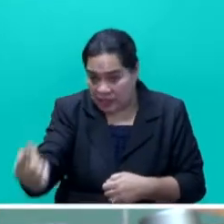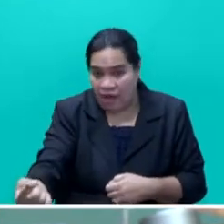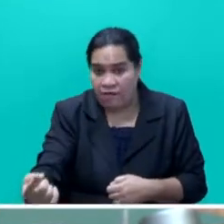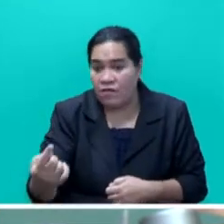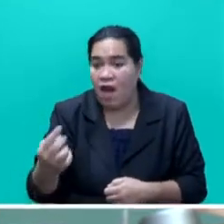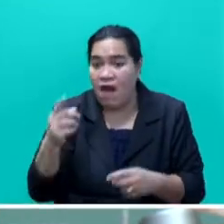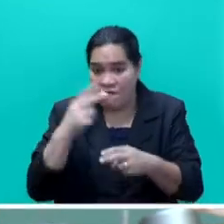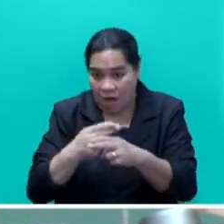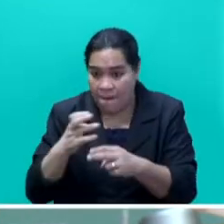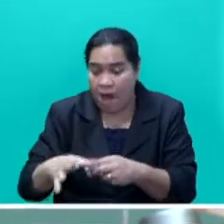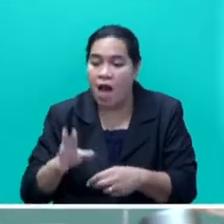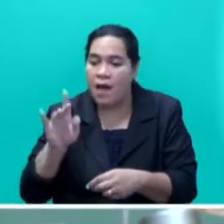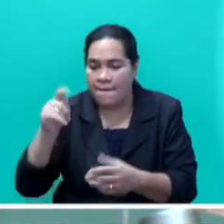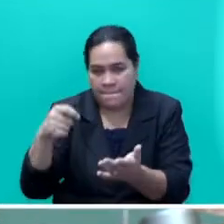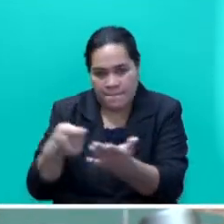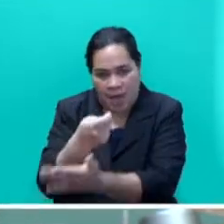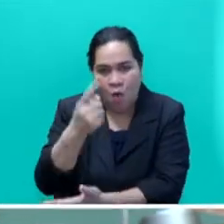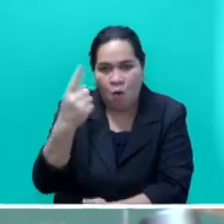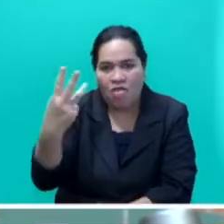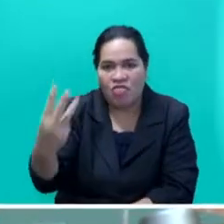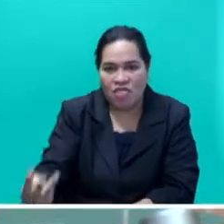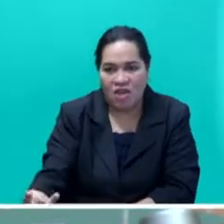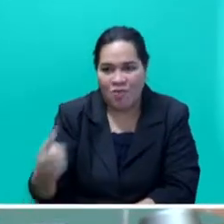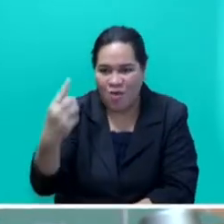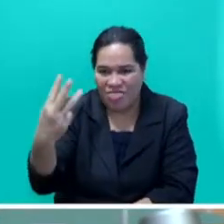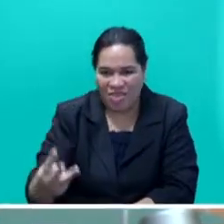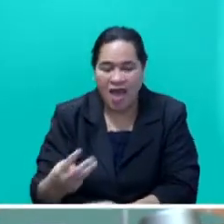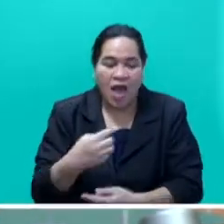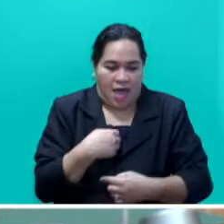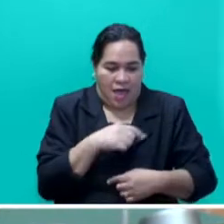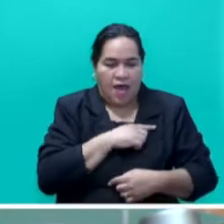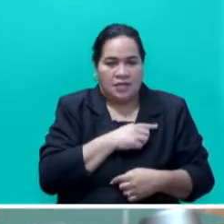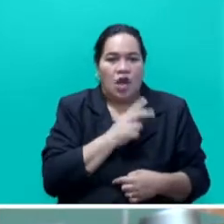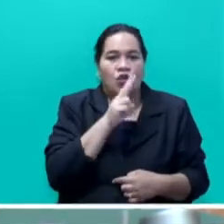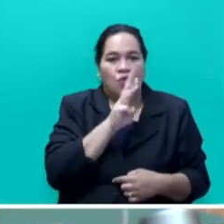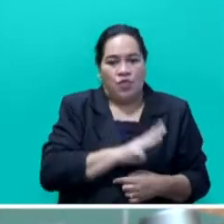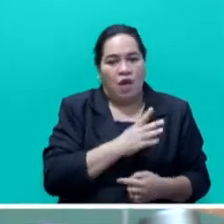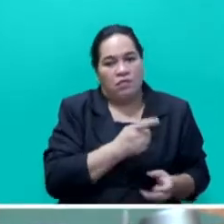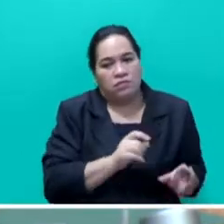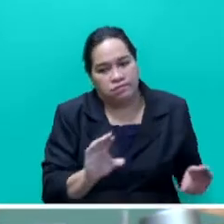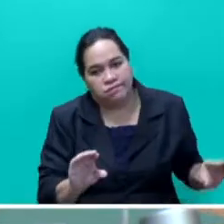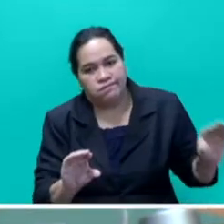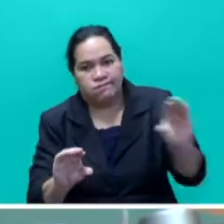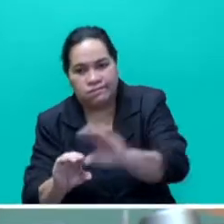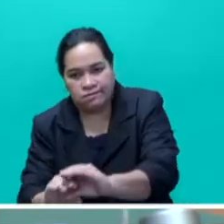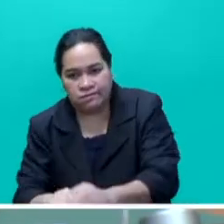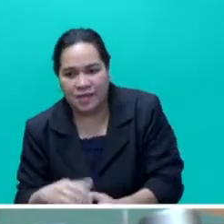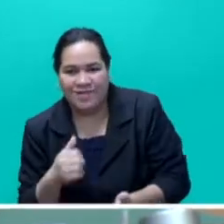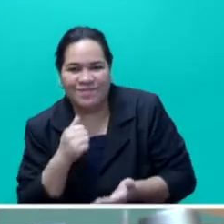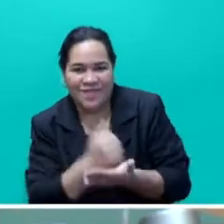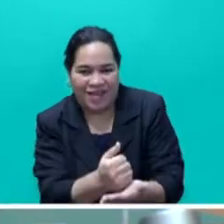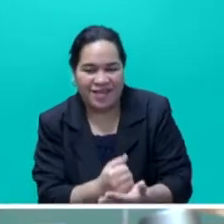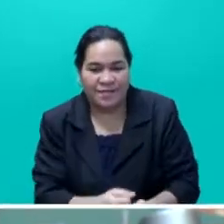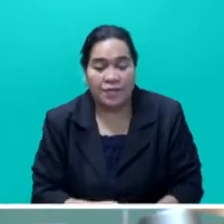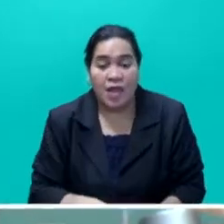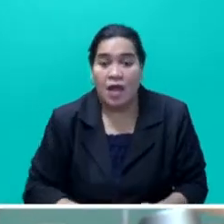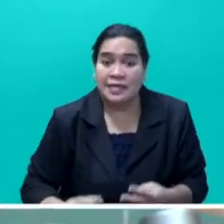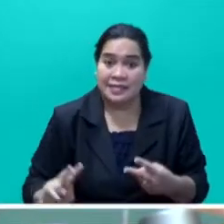pick up the two-third cost of acquisition. Secondly, Mr Speaker Sayer, for the first time,